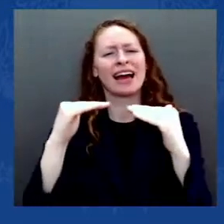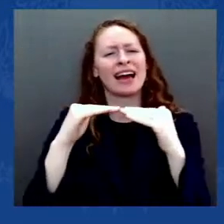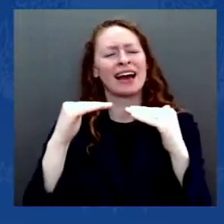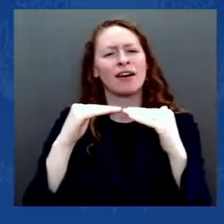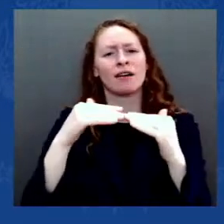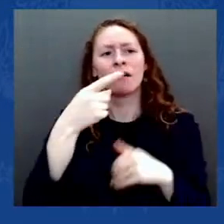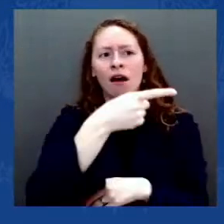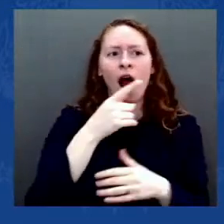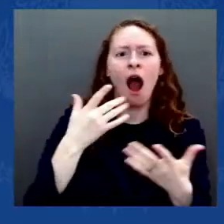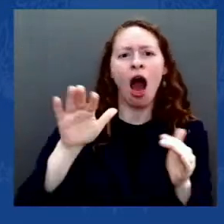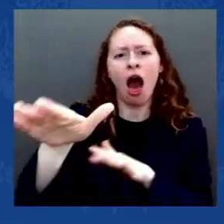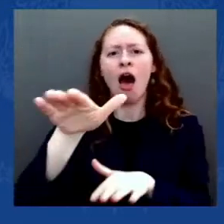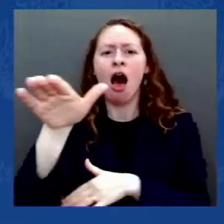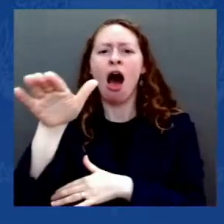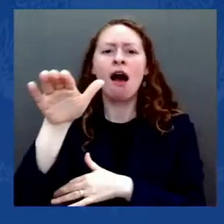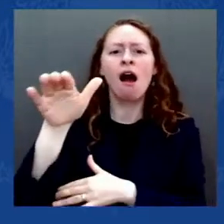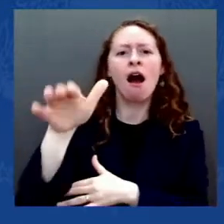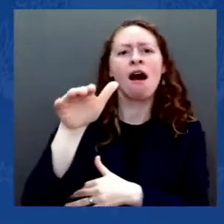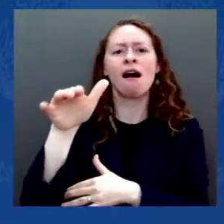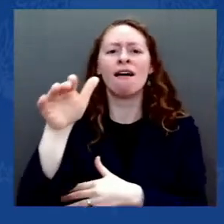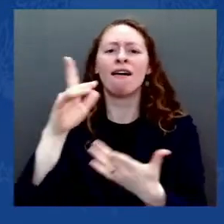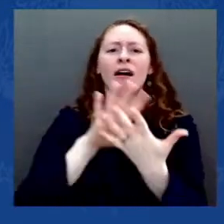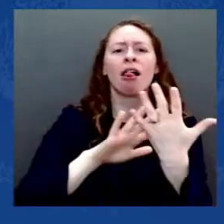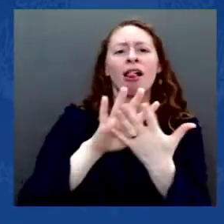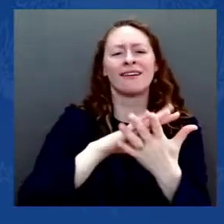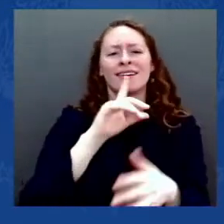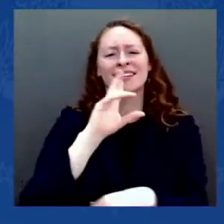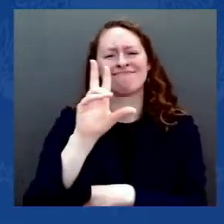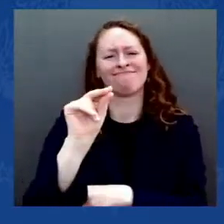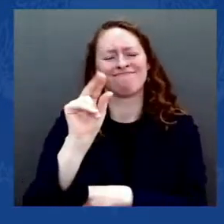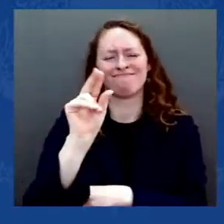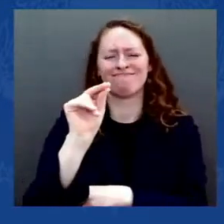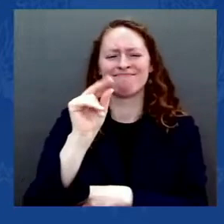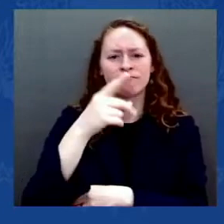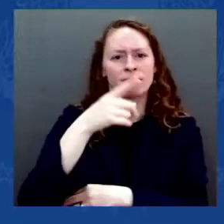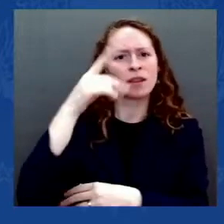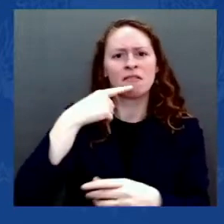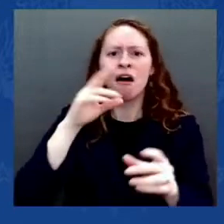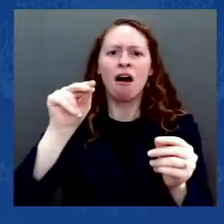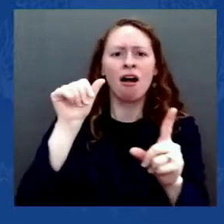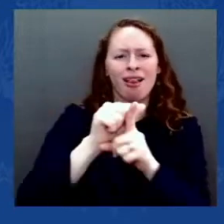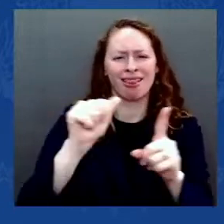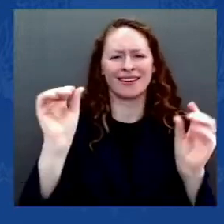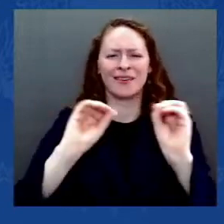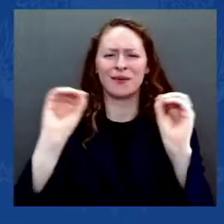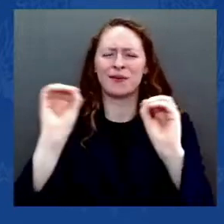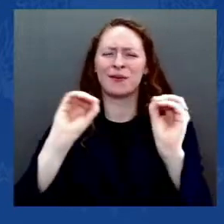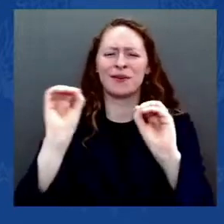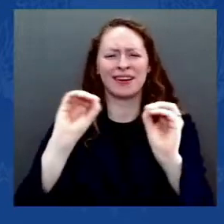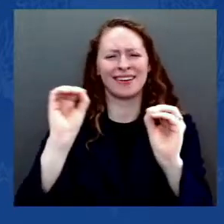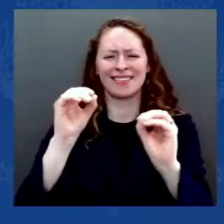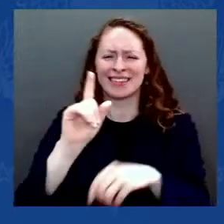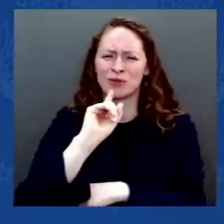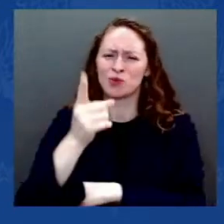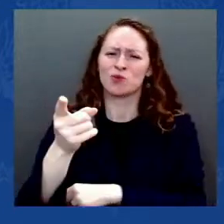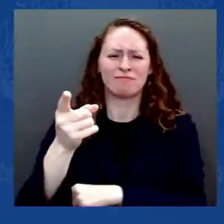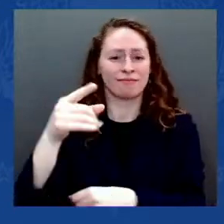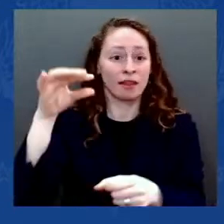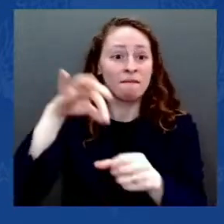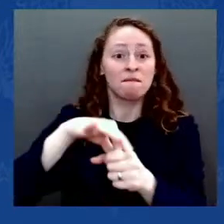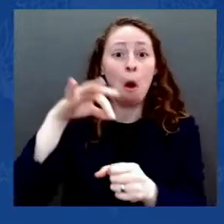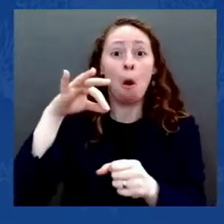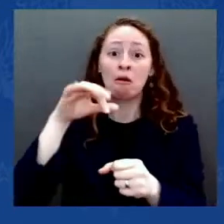fact, in every venue where evidence had to be produced and an oath to tell the truth had to be taken,